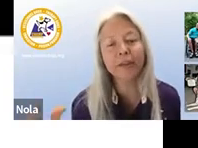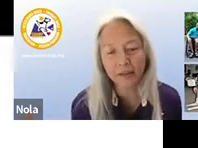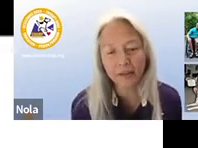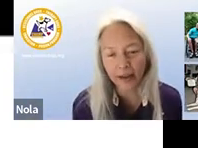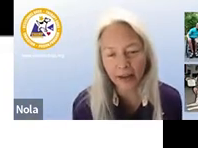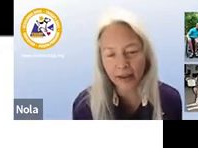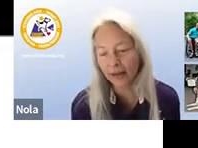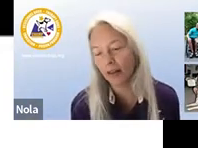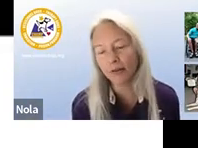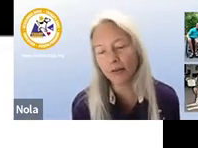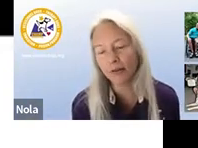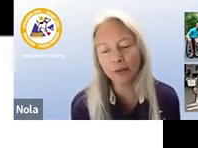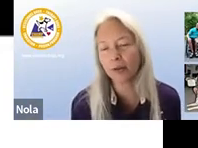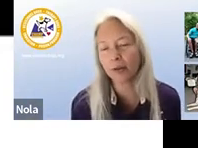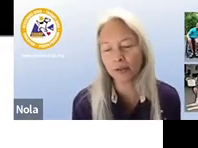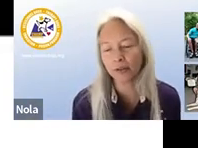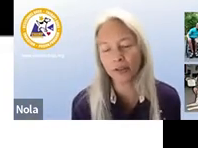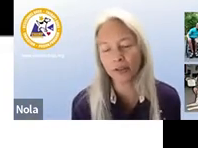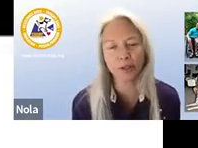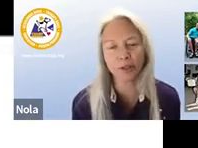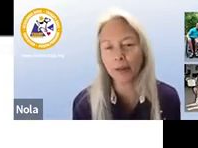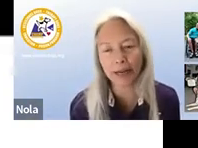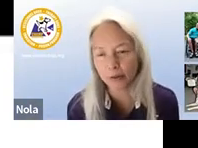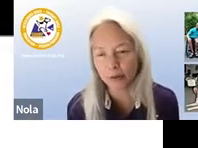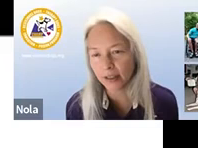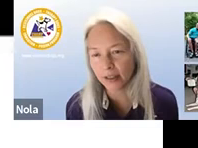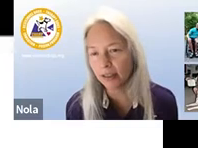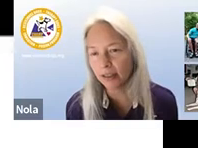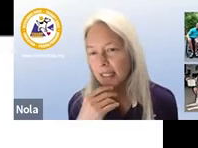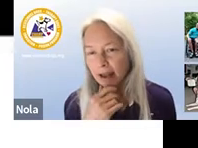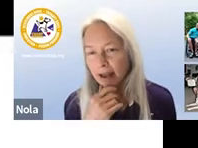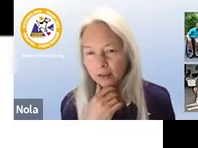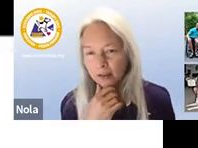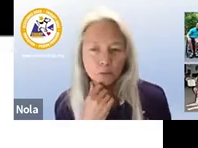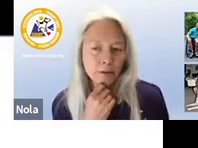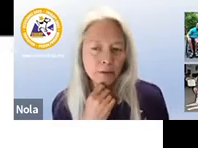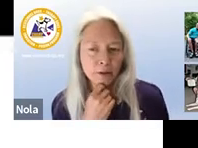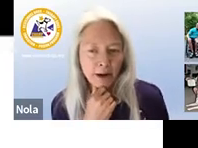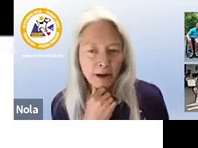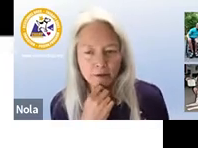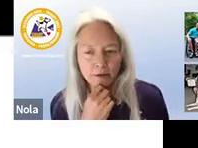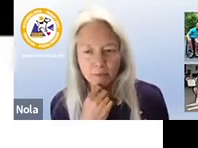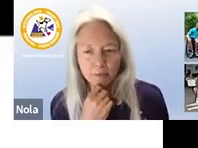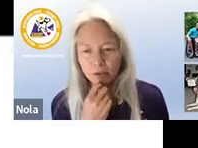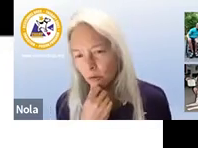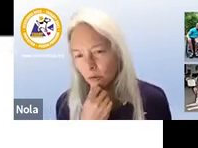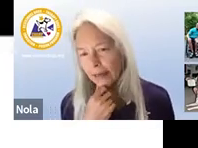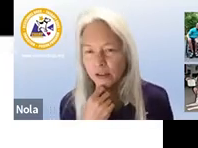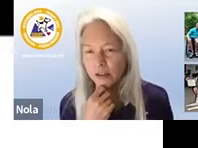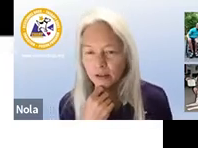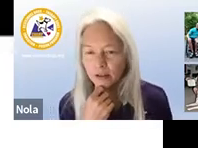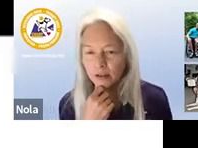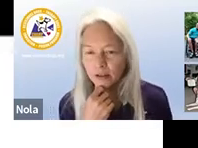have anything like that there is no requirement for certification or badge or anything else and then the one on the right here the big gold